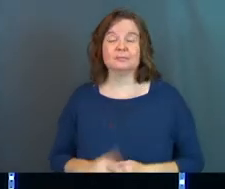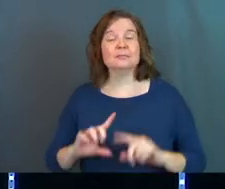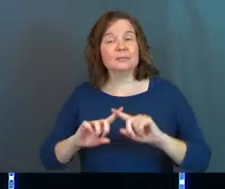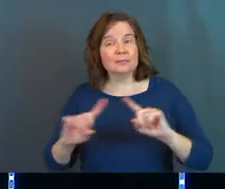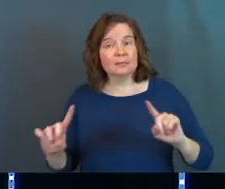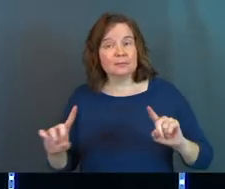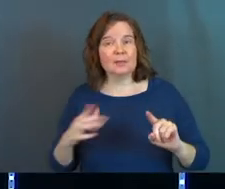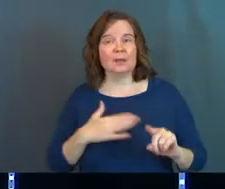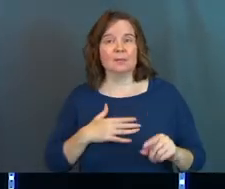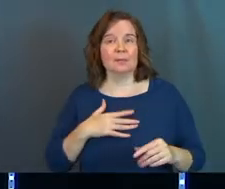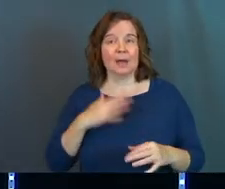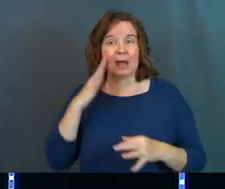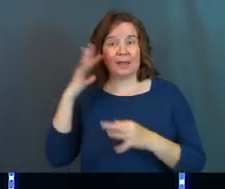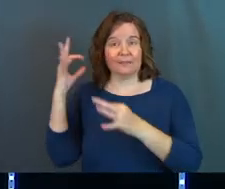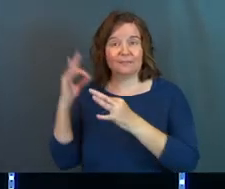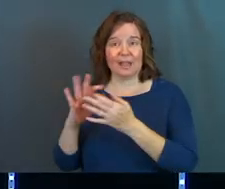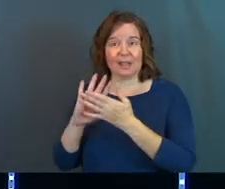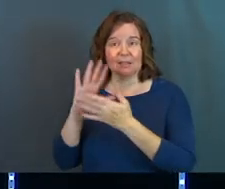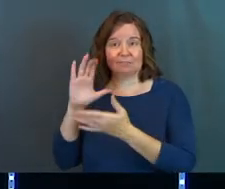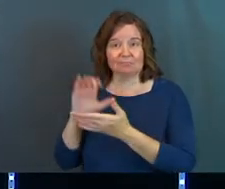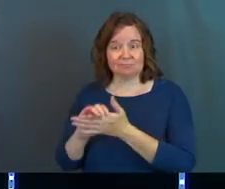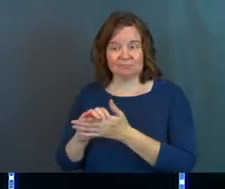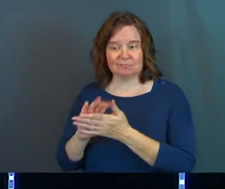But my faith became real.